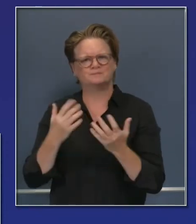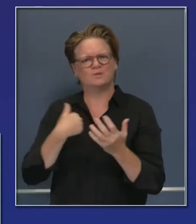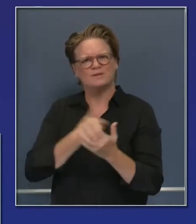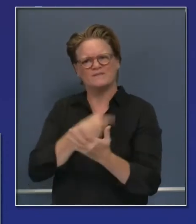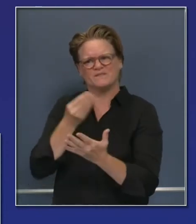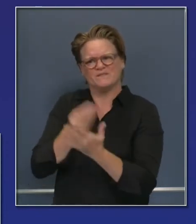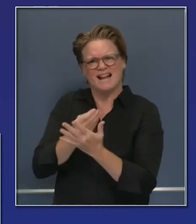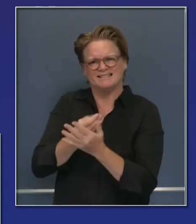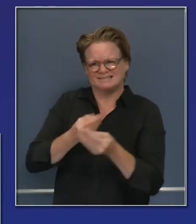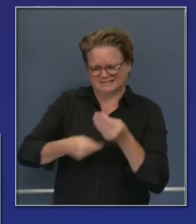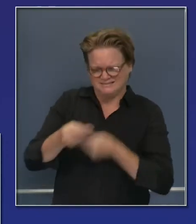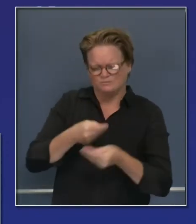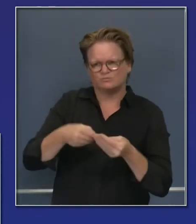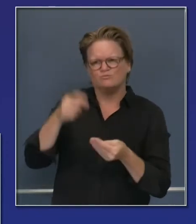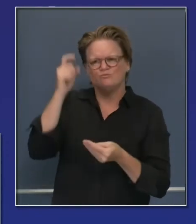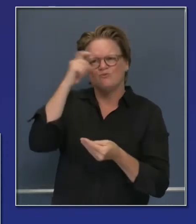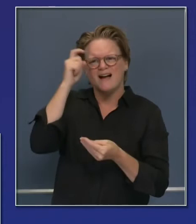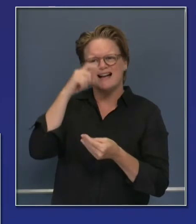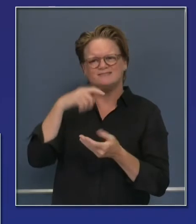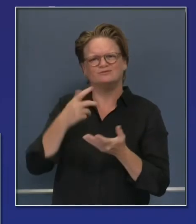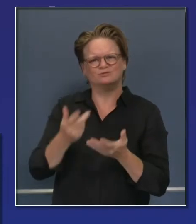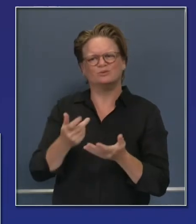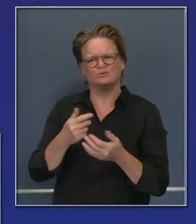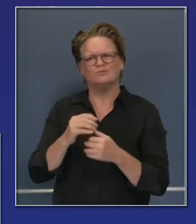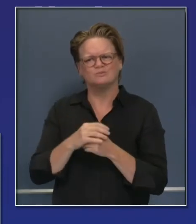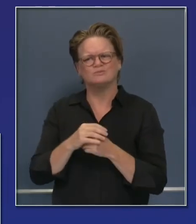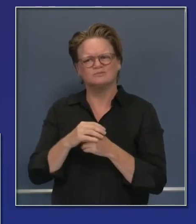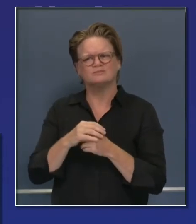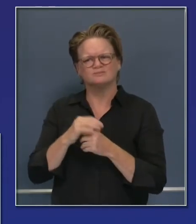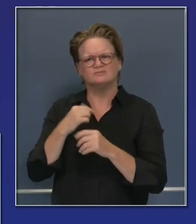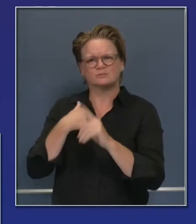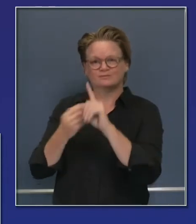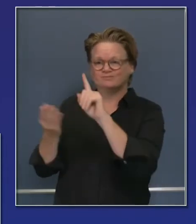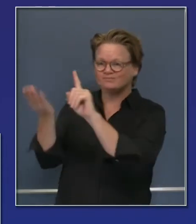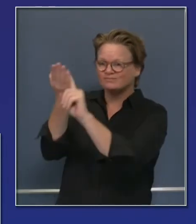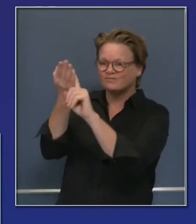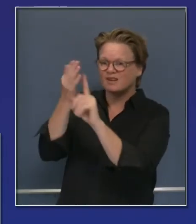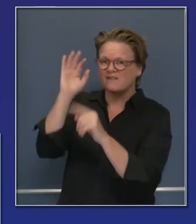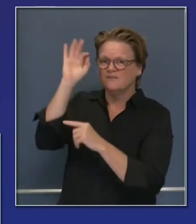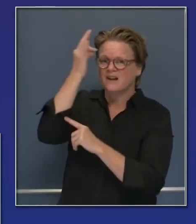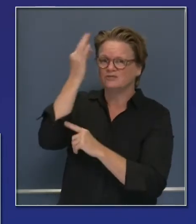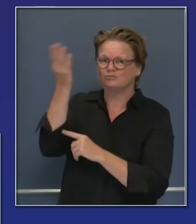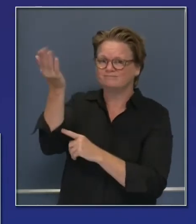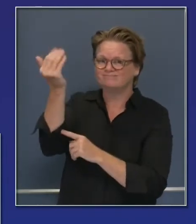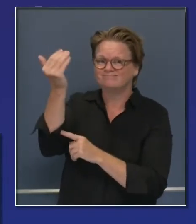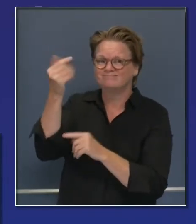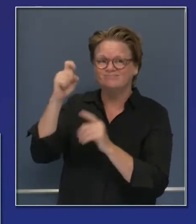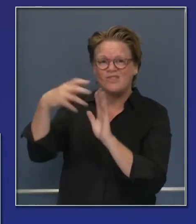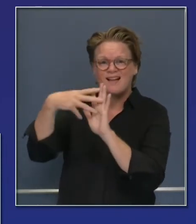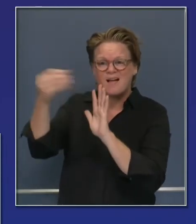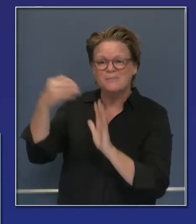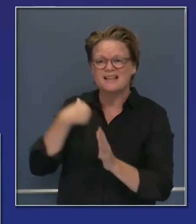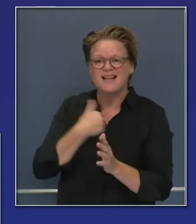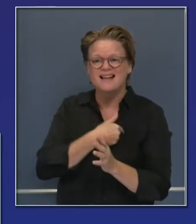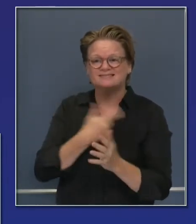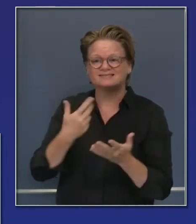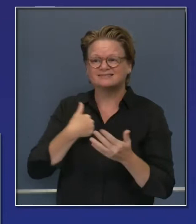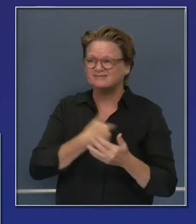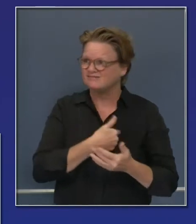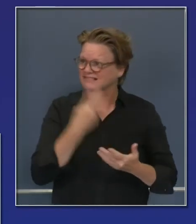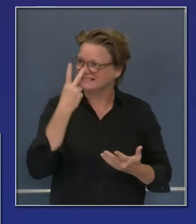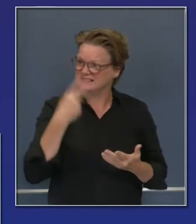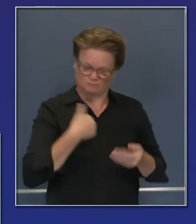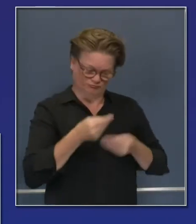use its marketing power to drive down the cost of tests. In the state of California, we are doing our part, and we're hoping this can inspire